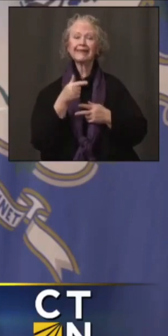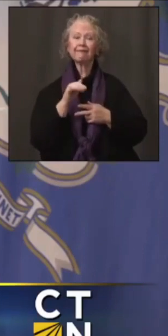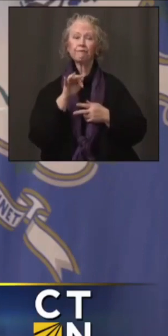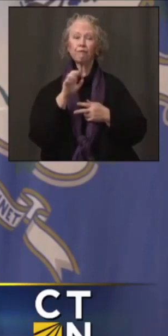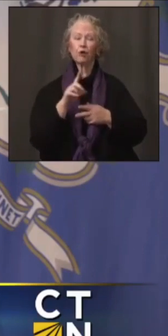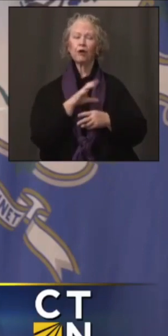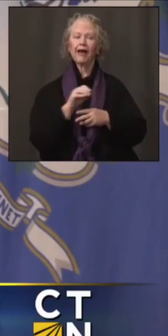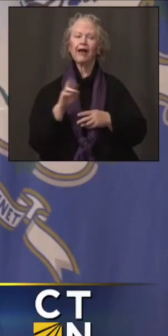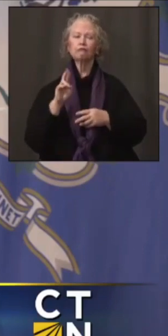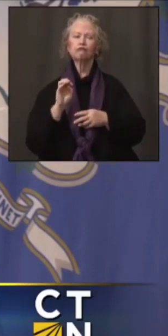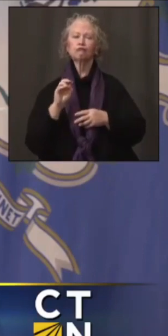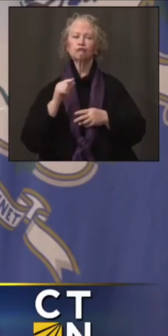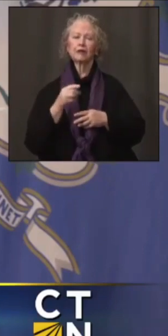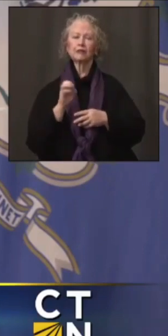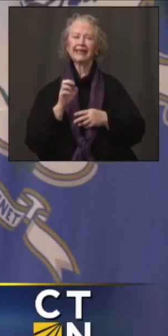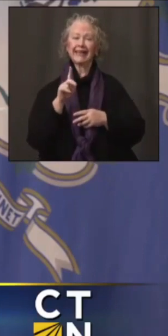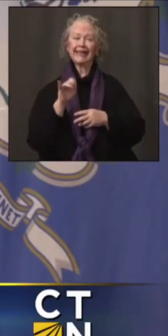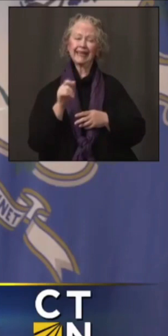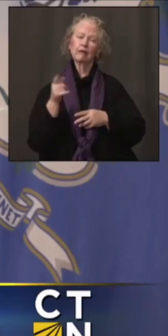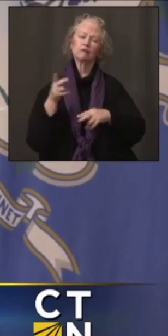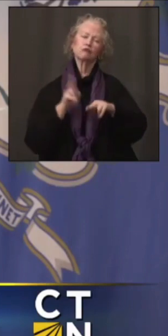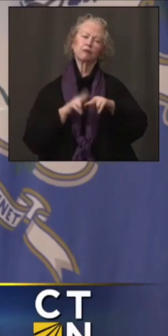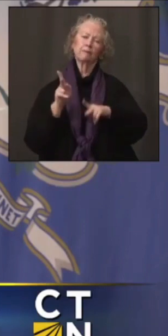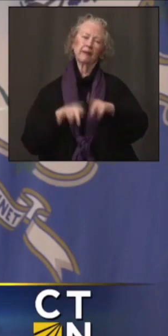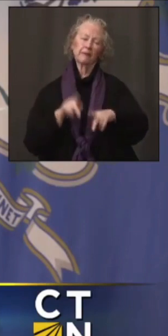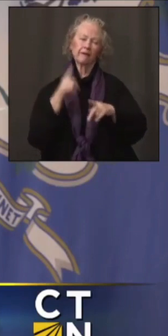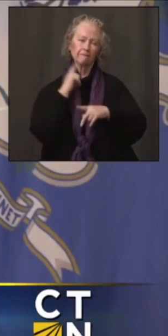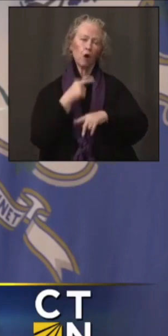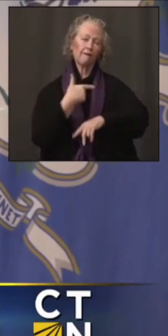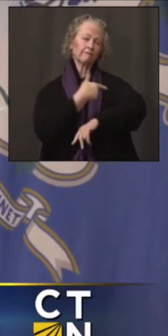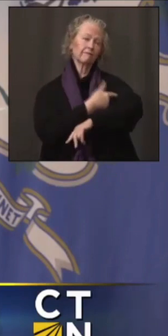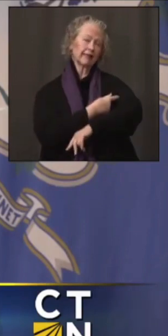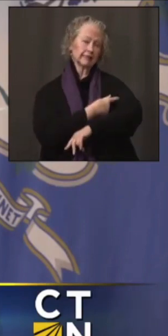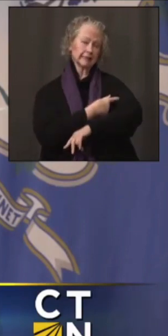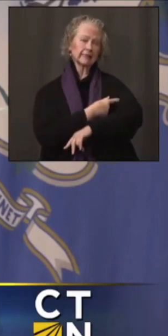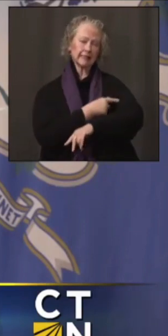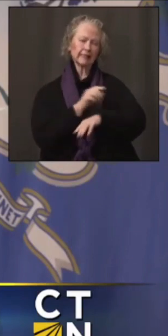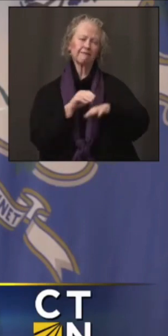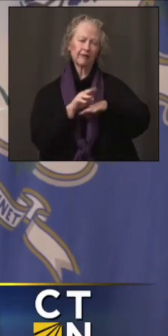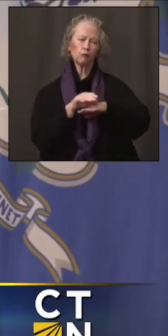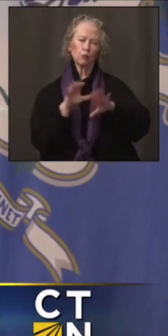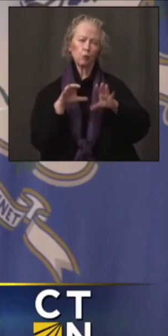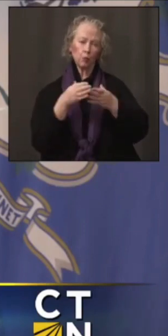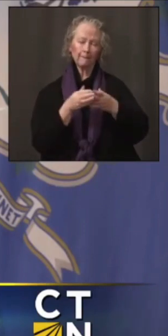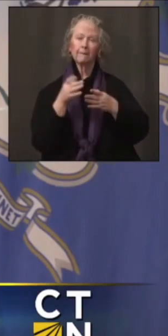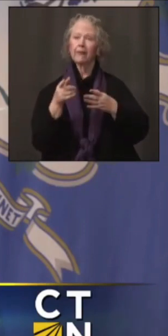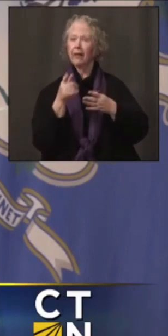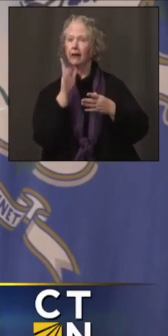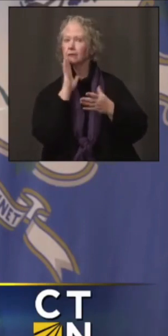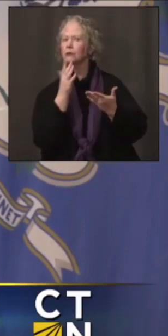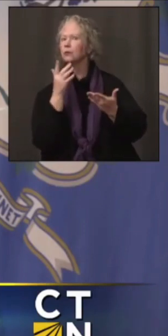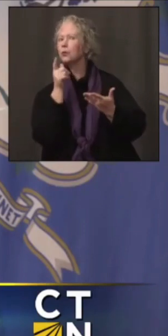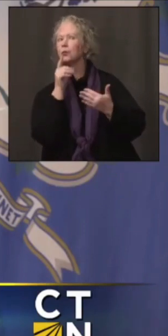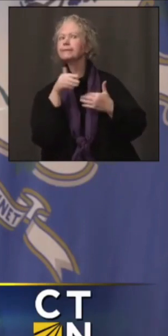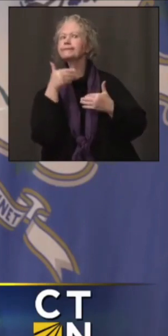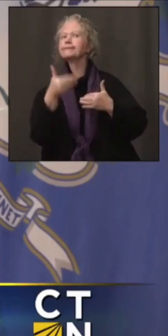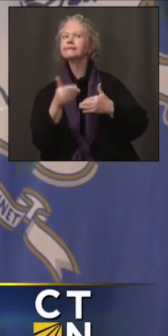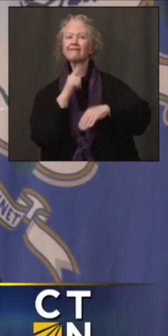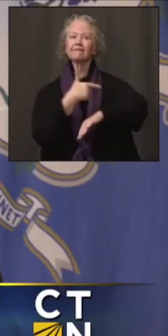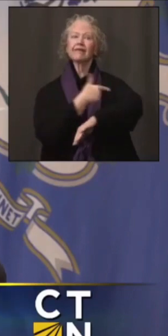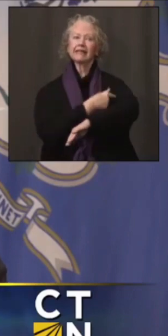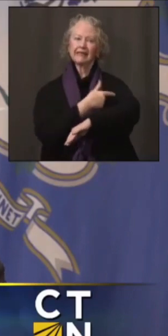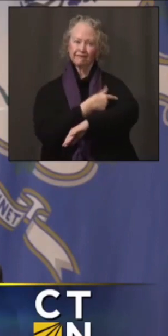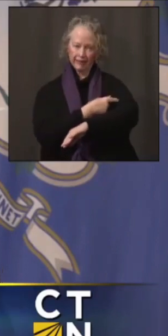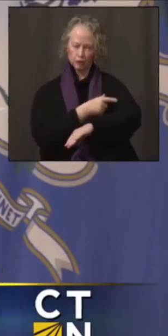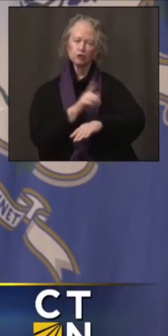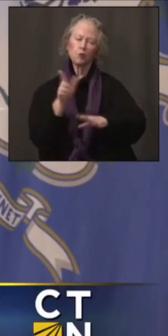Vaccine Advisory Group, which is coming up with an allocation as we prioritize who gets vaccinated. So we'll be able to talk about that